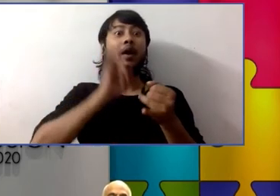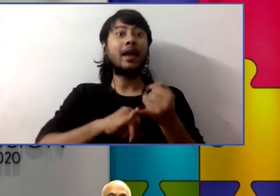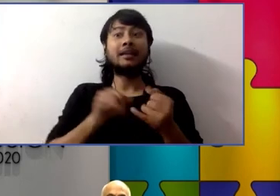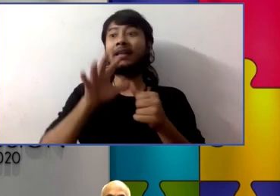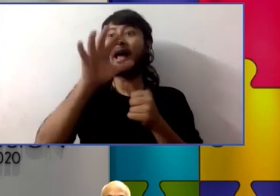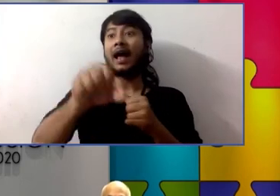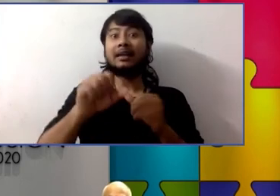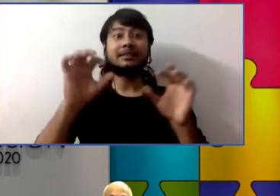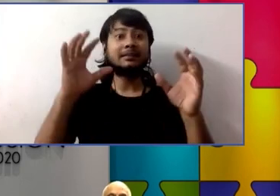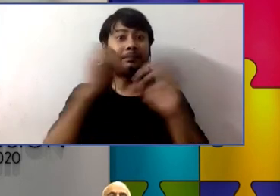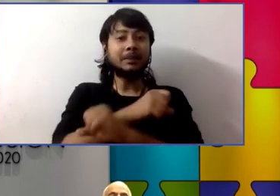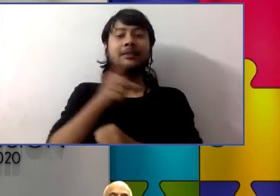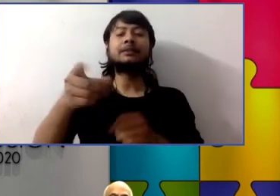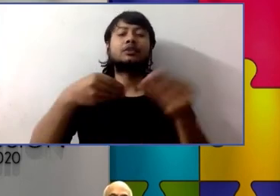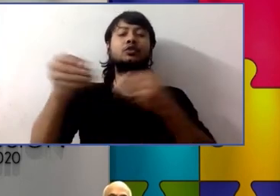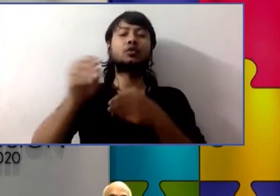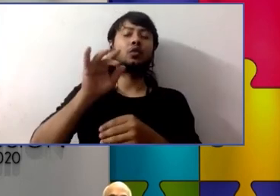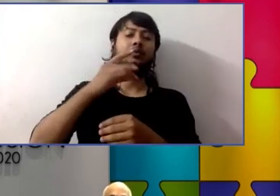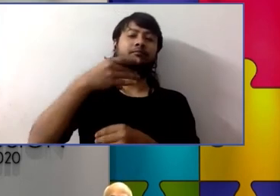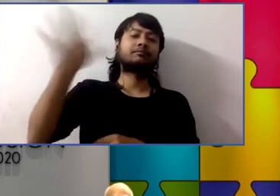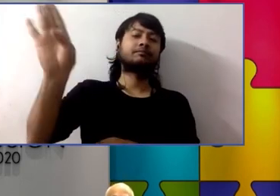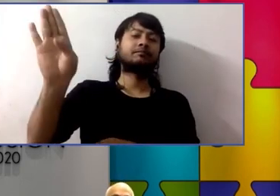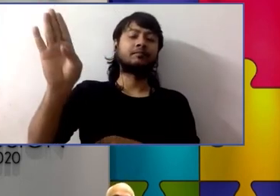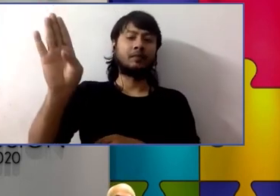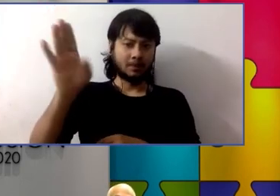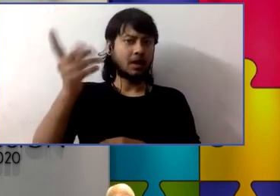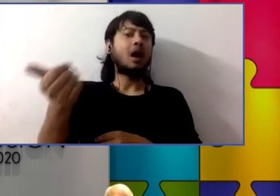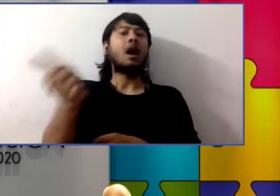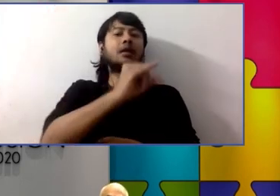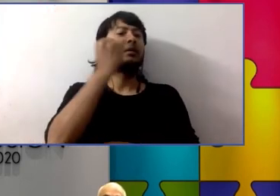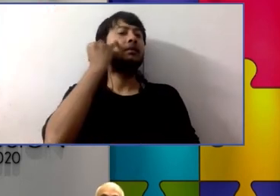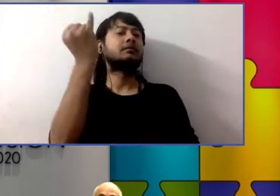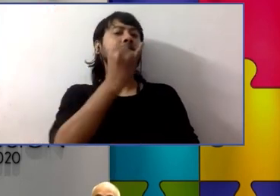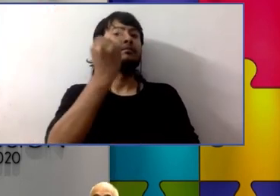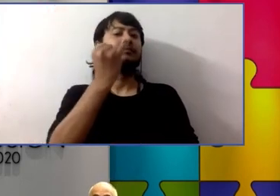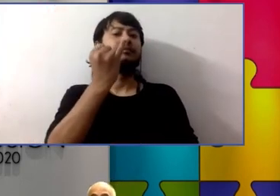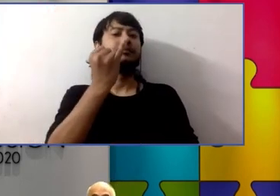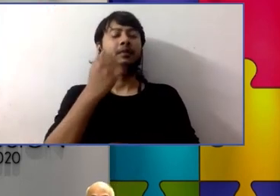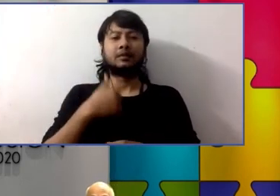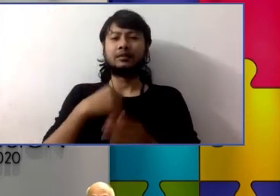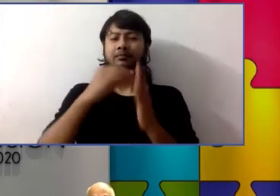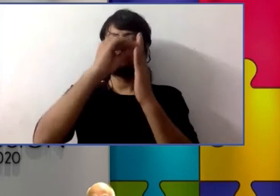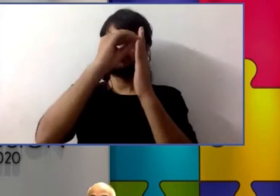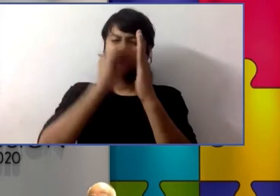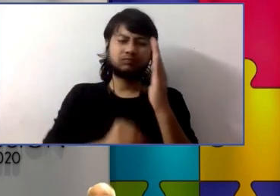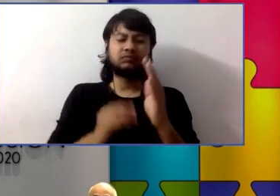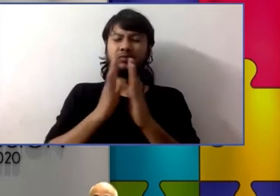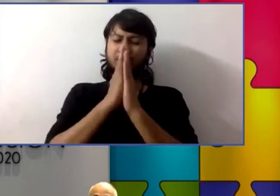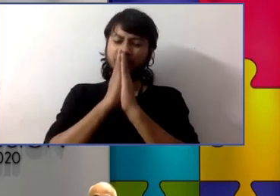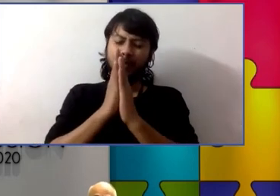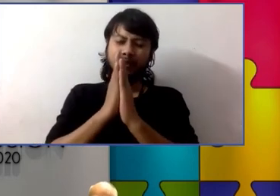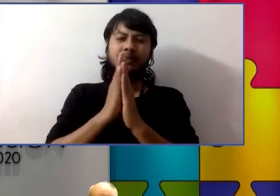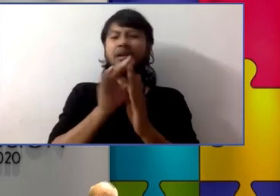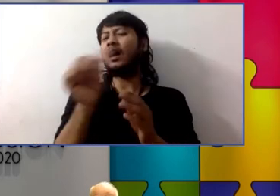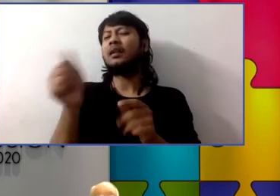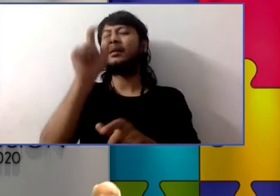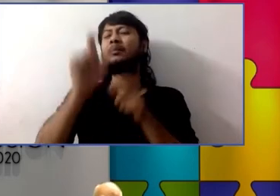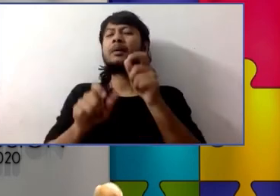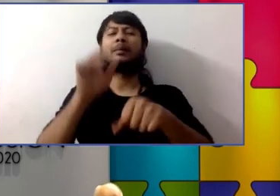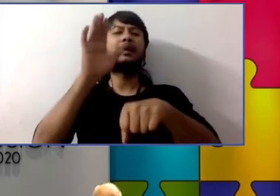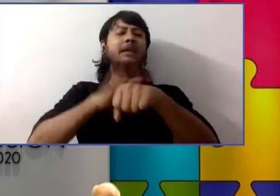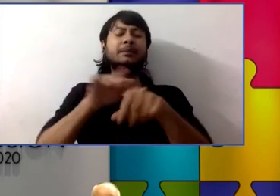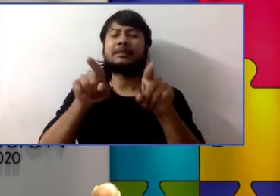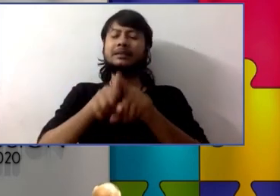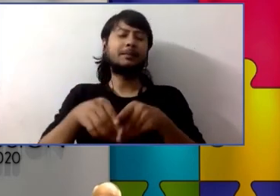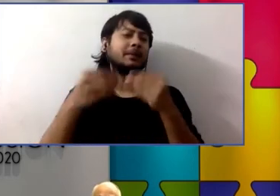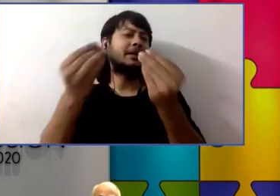hope that this letter will change downtown cooperstown before anyone else has to struggle with what we did and they sent the letter to the city chamber of